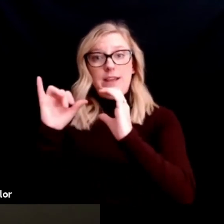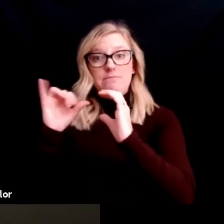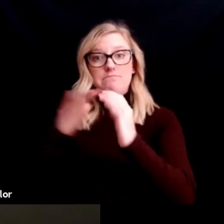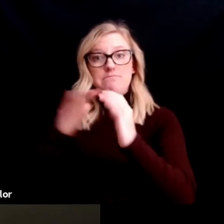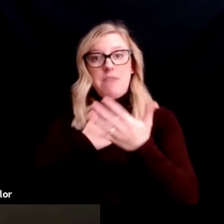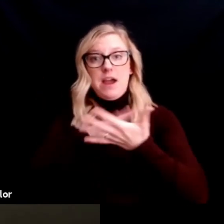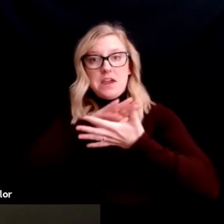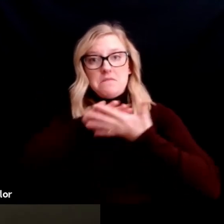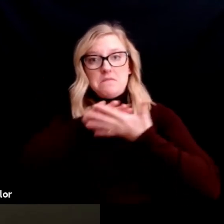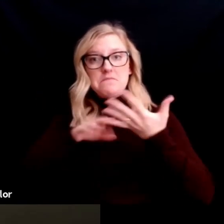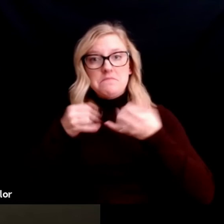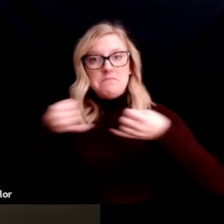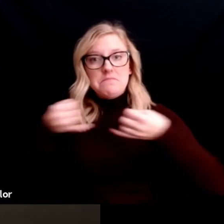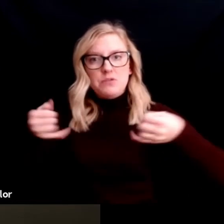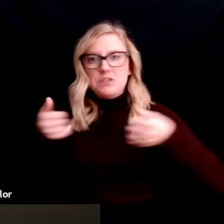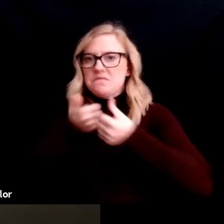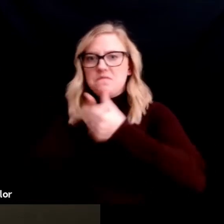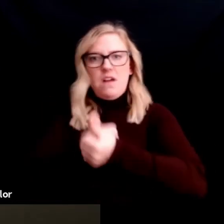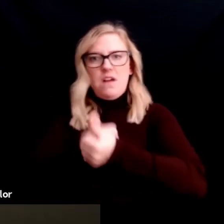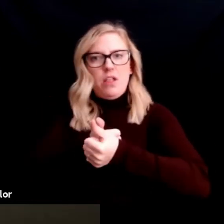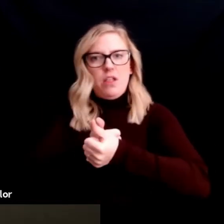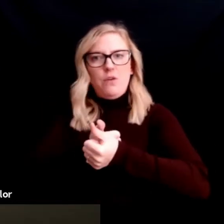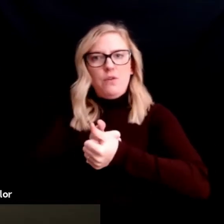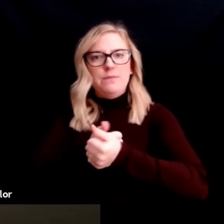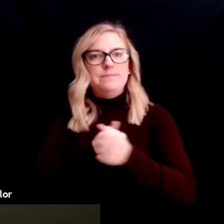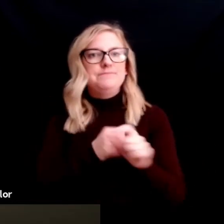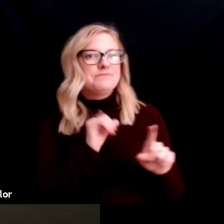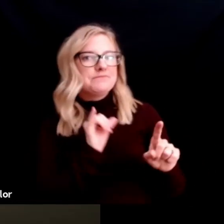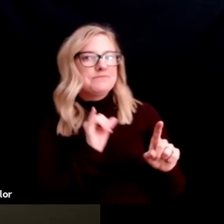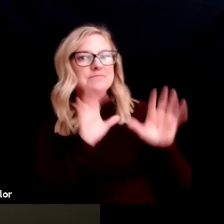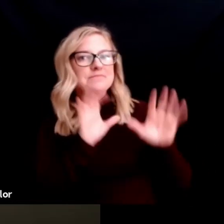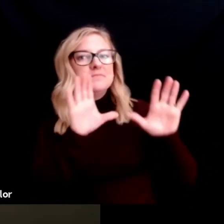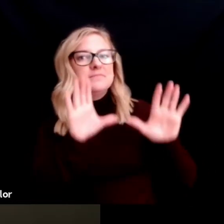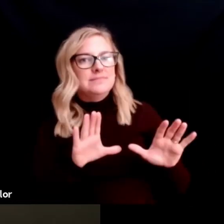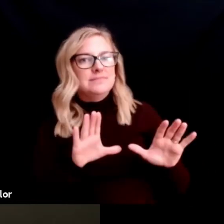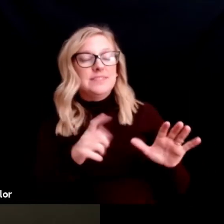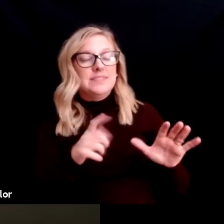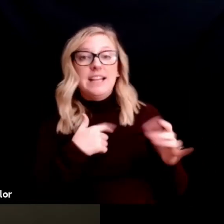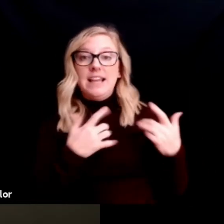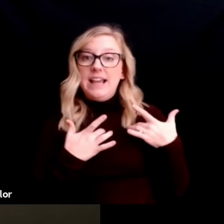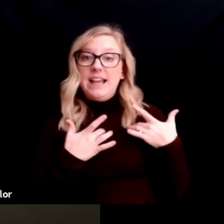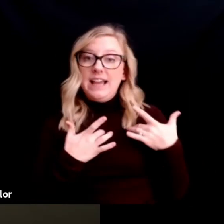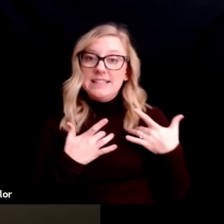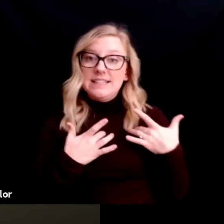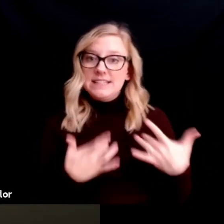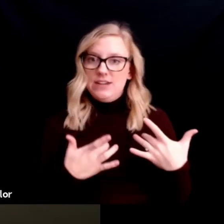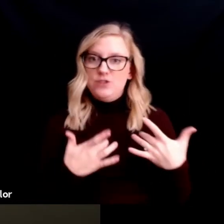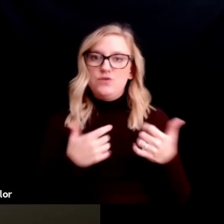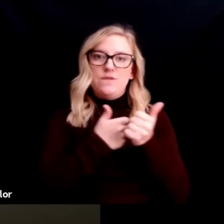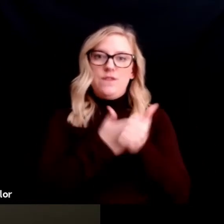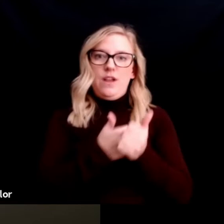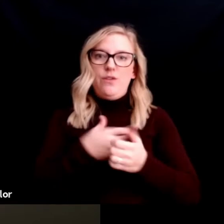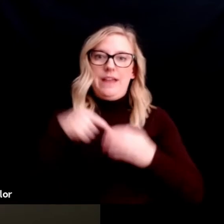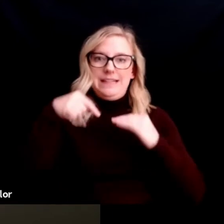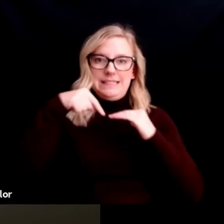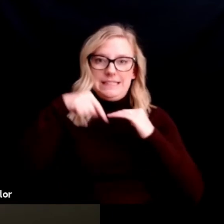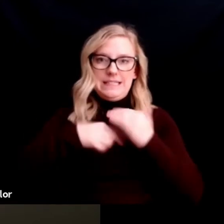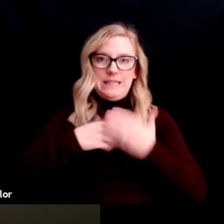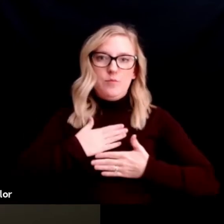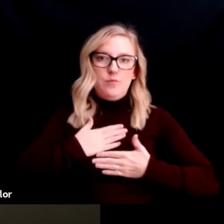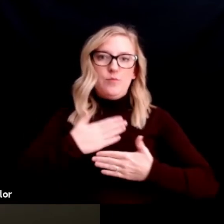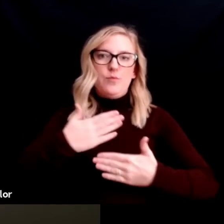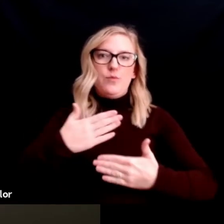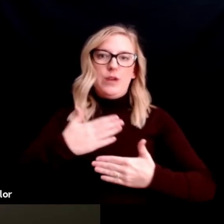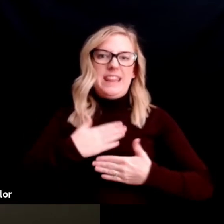So, awesome. I tend to be the one who goes towards those deep breathing. And I love the visual of